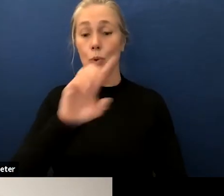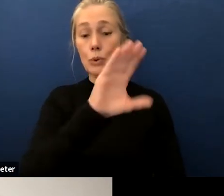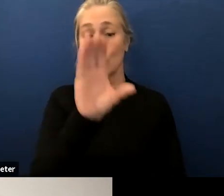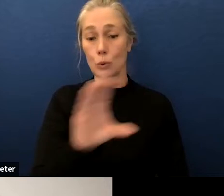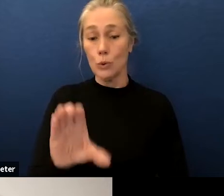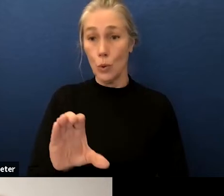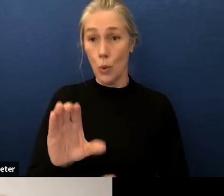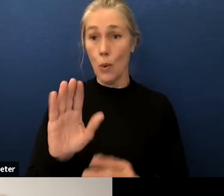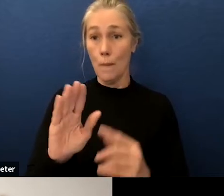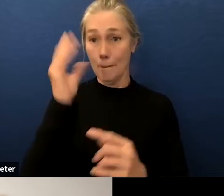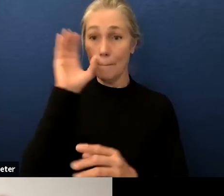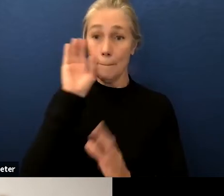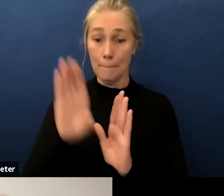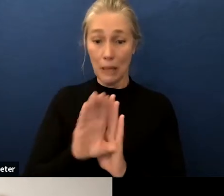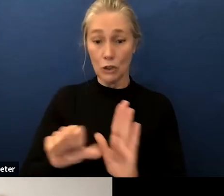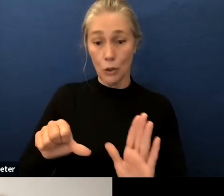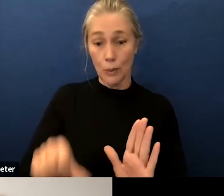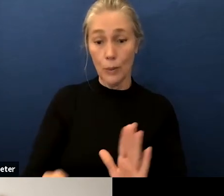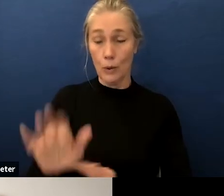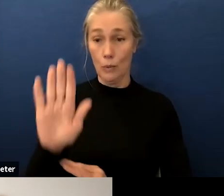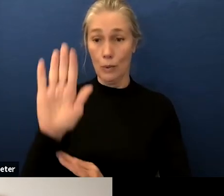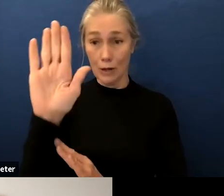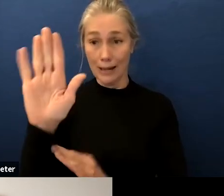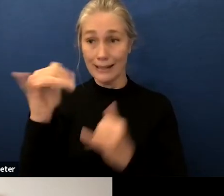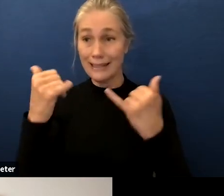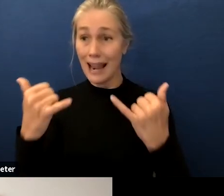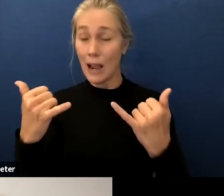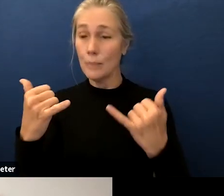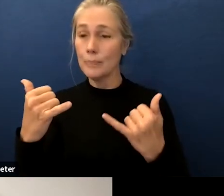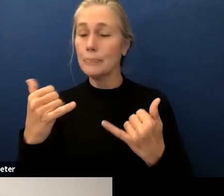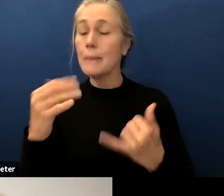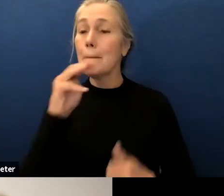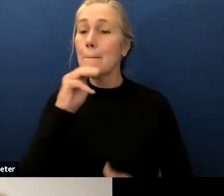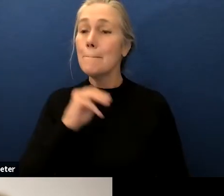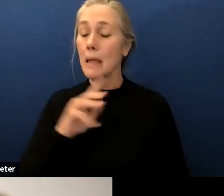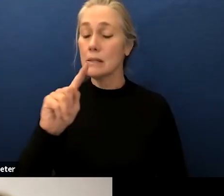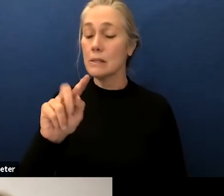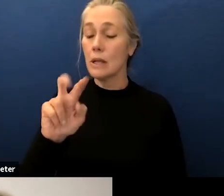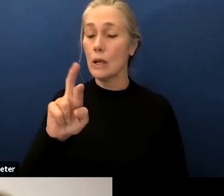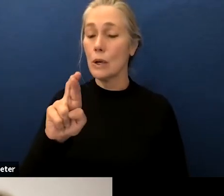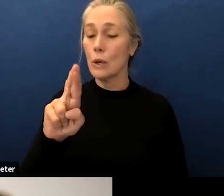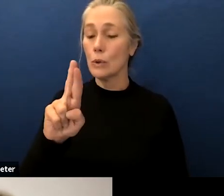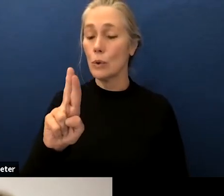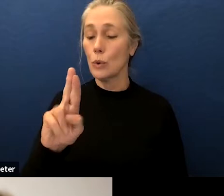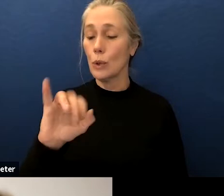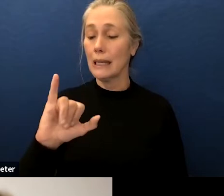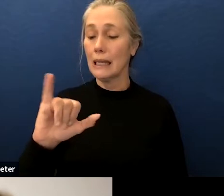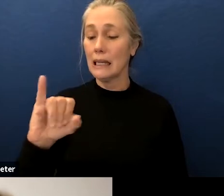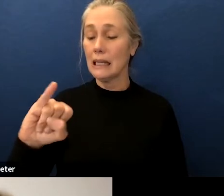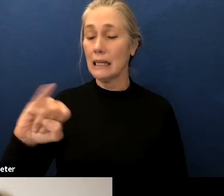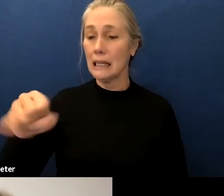your hands now Mr. Trujillo are there any public comments on this item